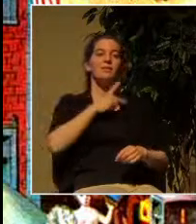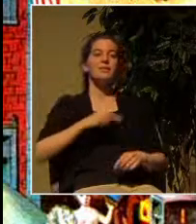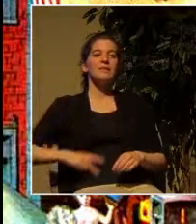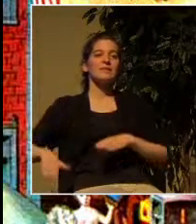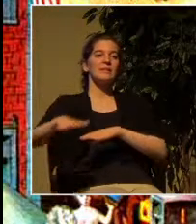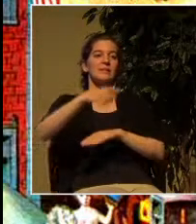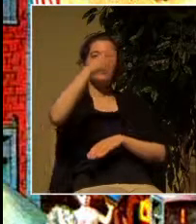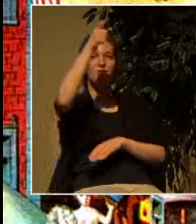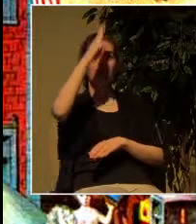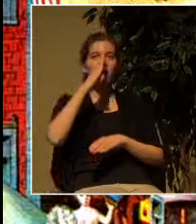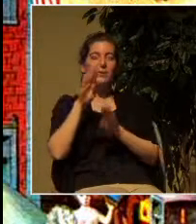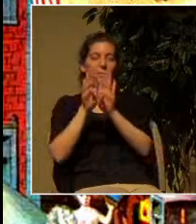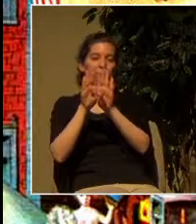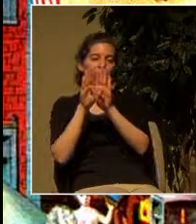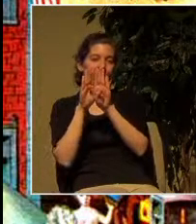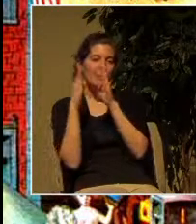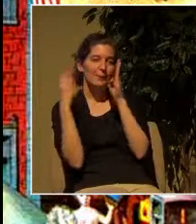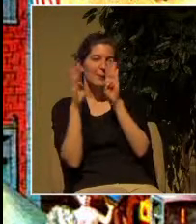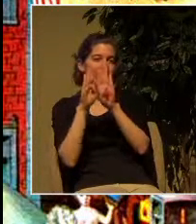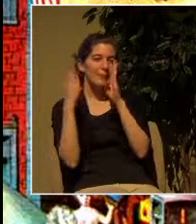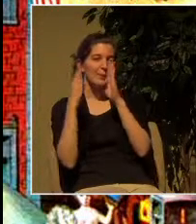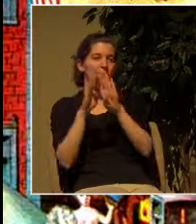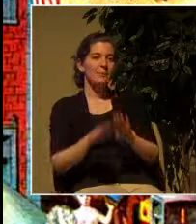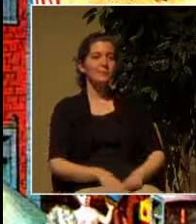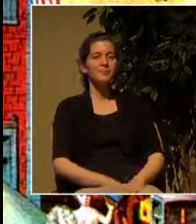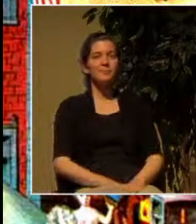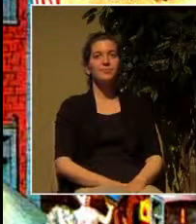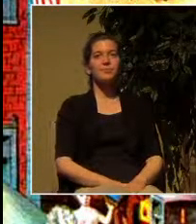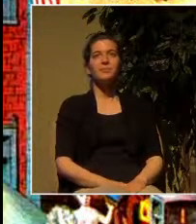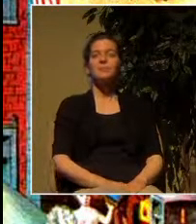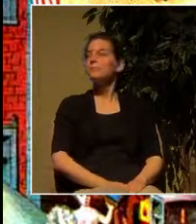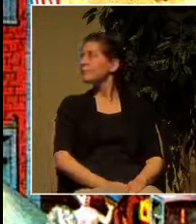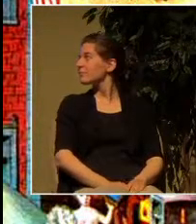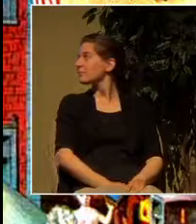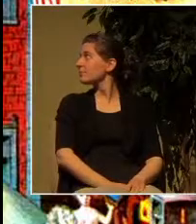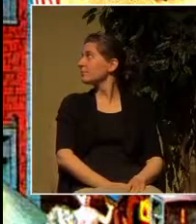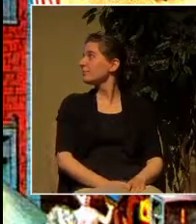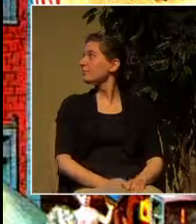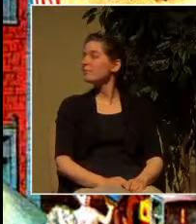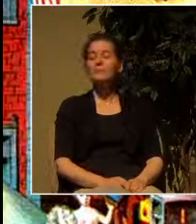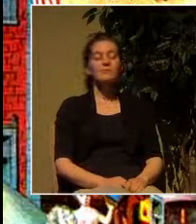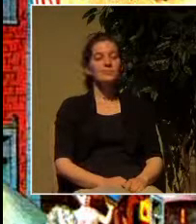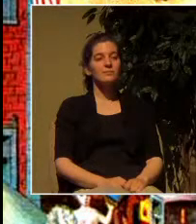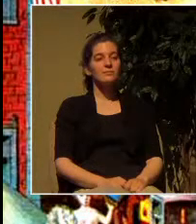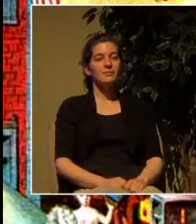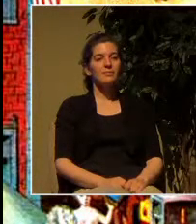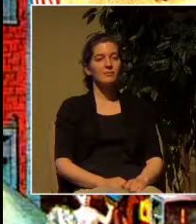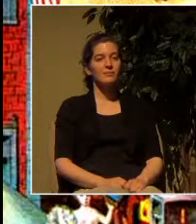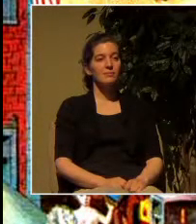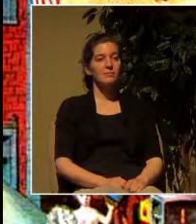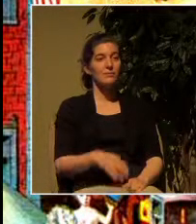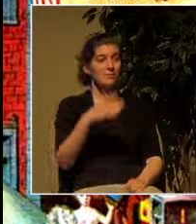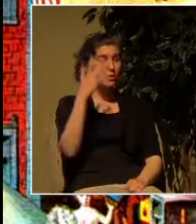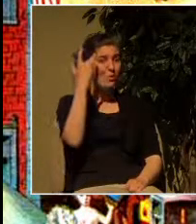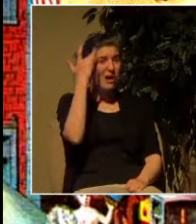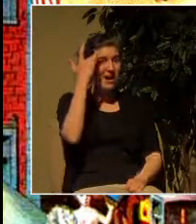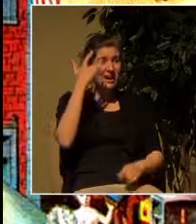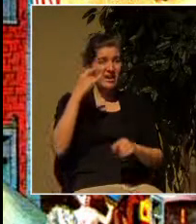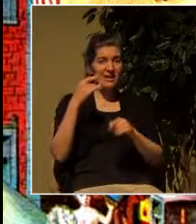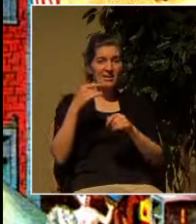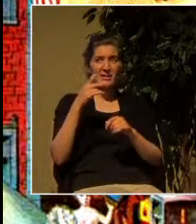narrow gate that you can see on this end and the reason for the narrow gate as we saw